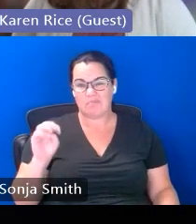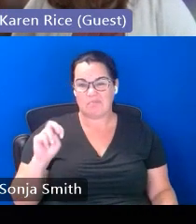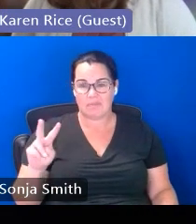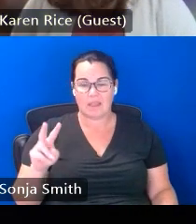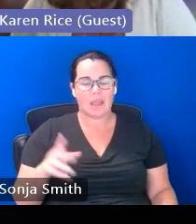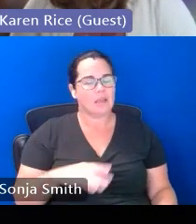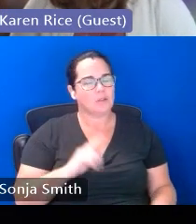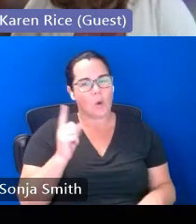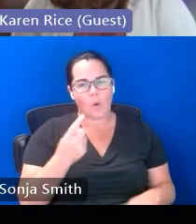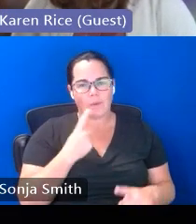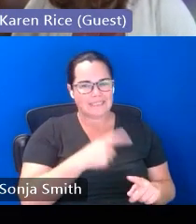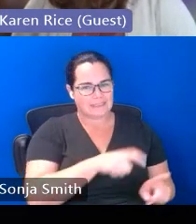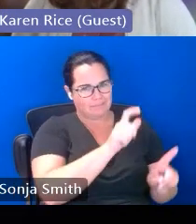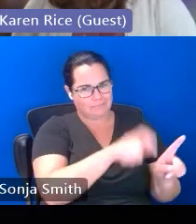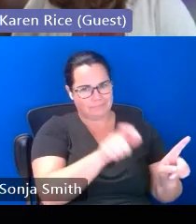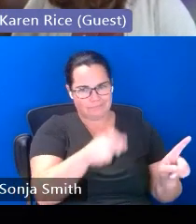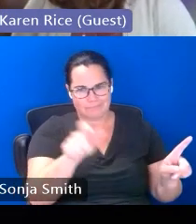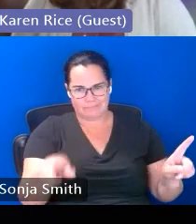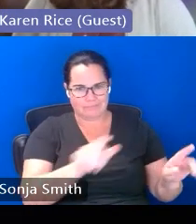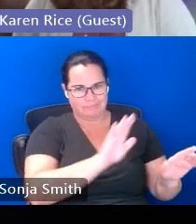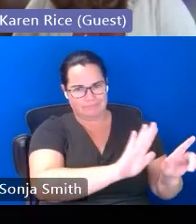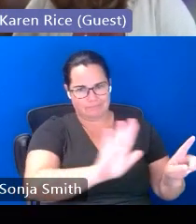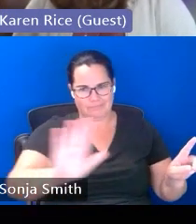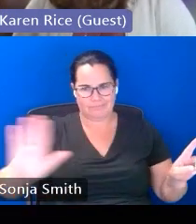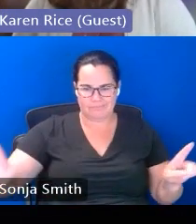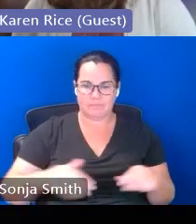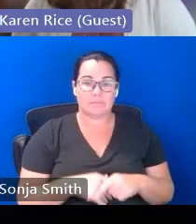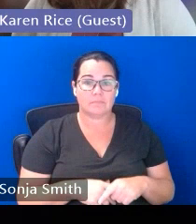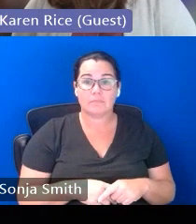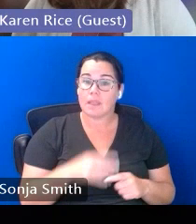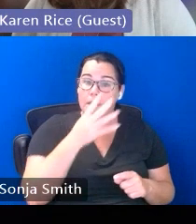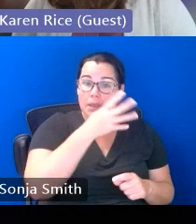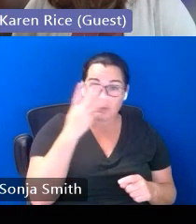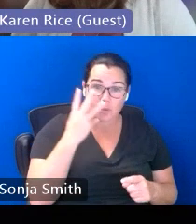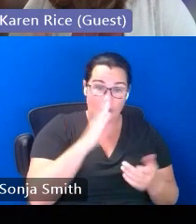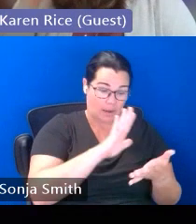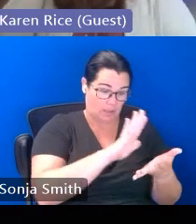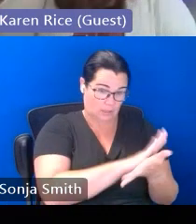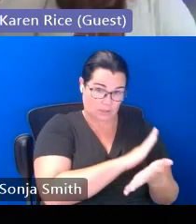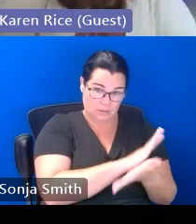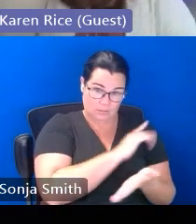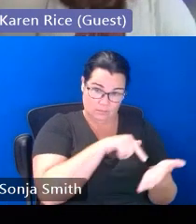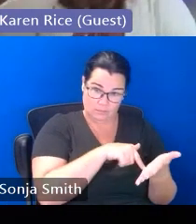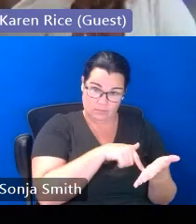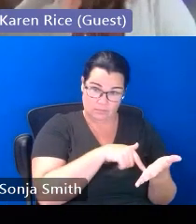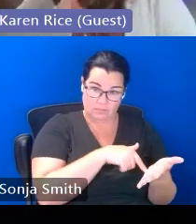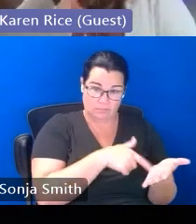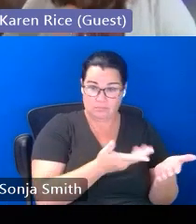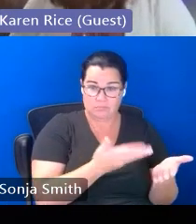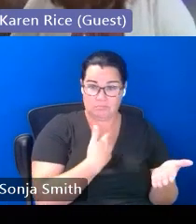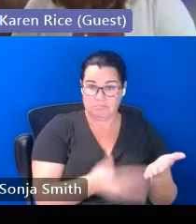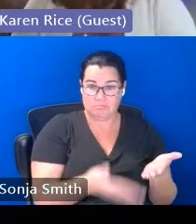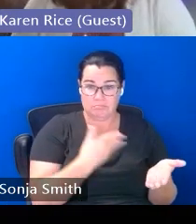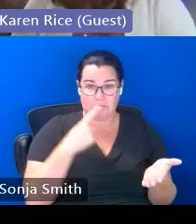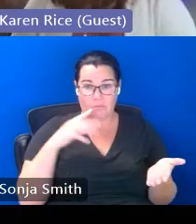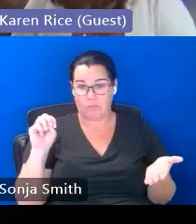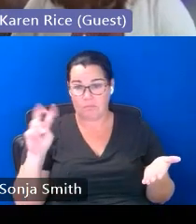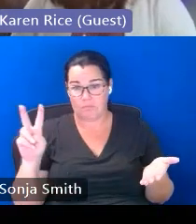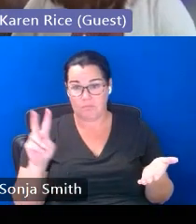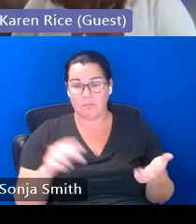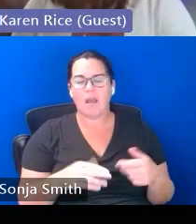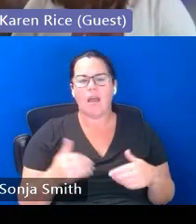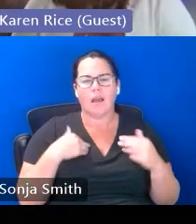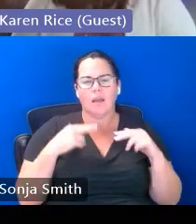basis immigration and documentation does not affect mckinney-vento eligibility and i do have a slide later on about